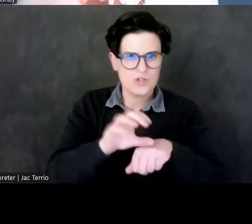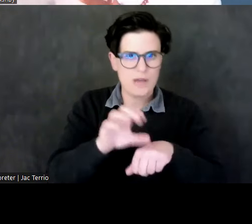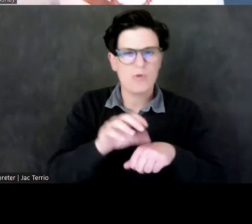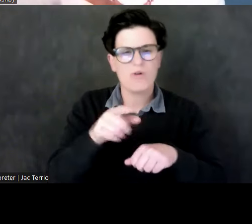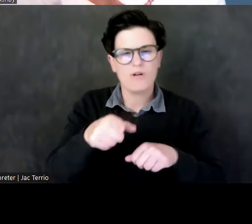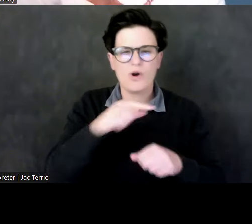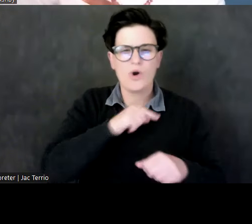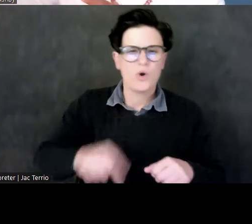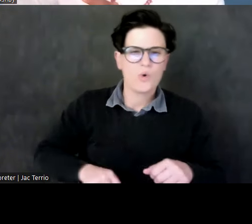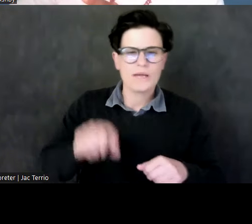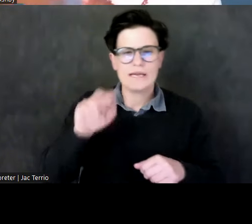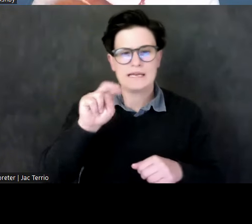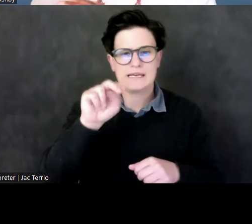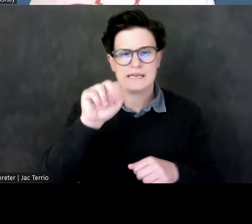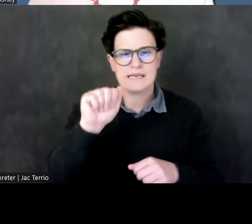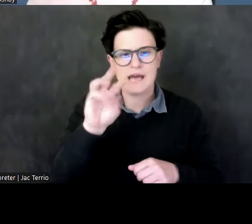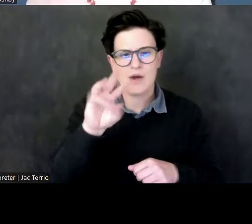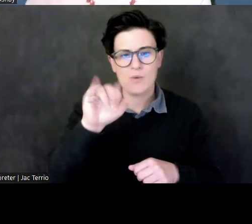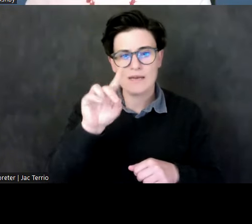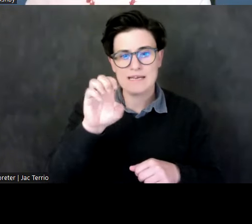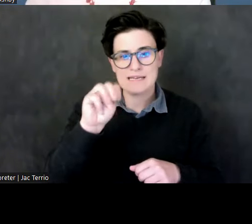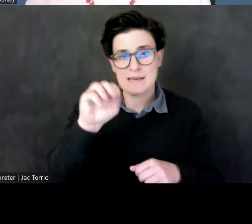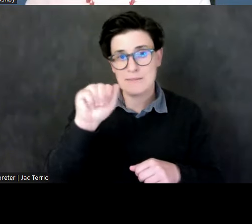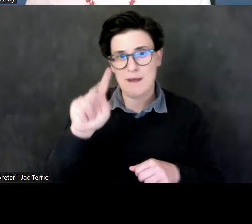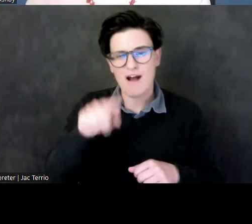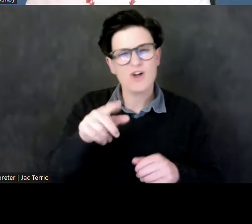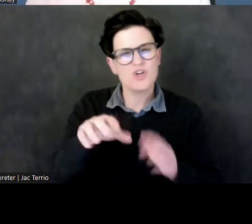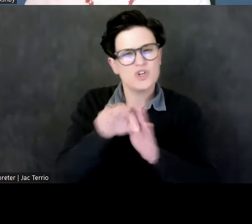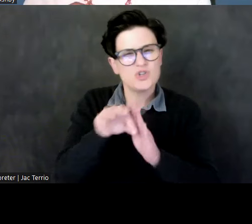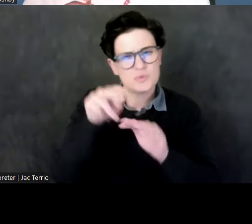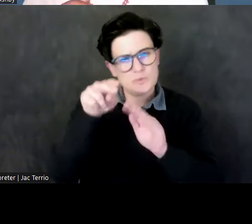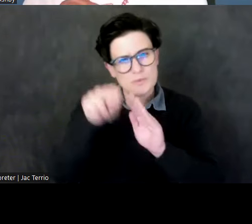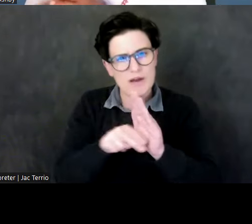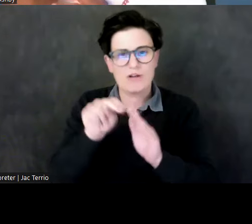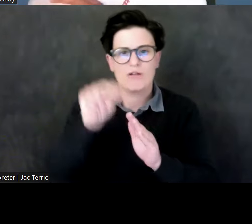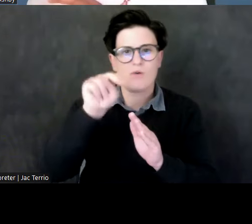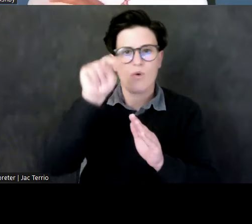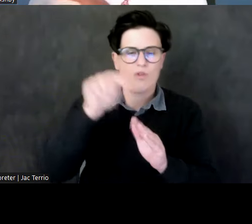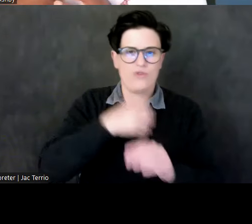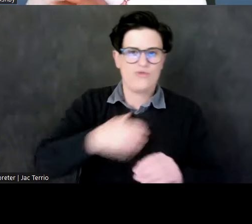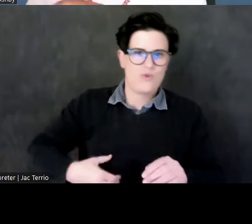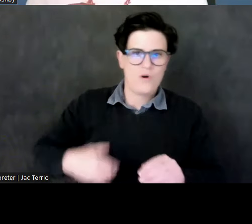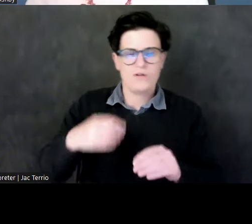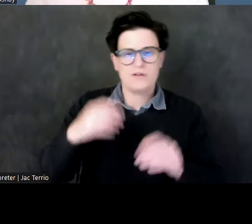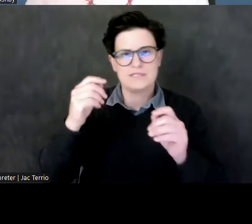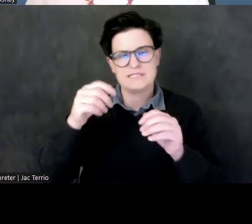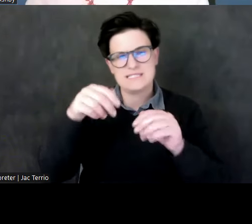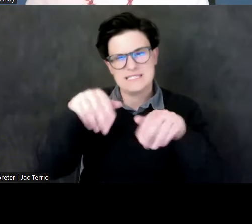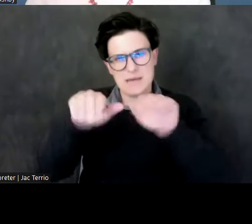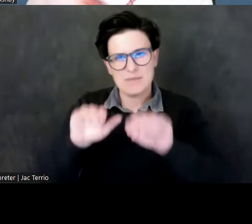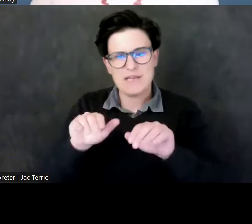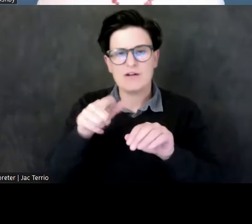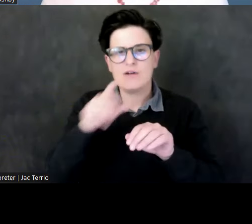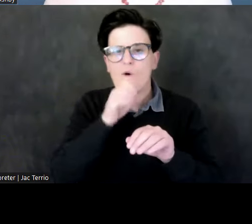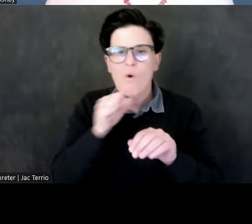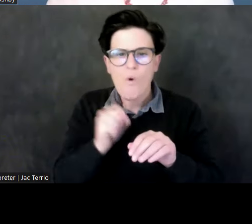chose to be buried at the northern royal cemetery at Napata at the old funerary grounds.